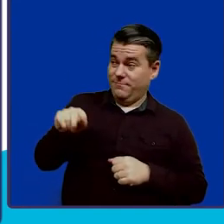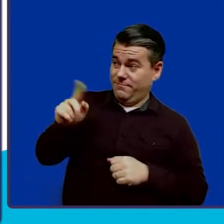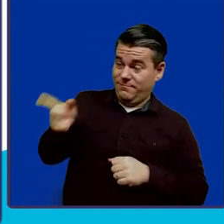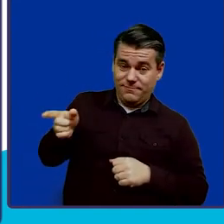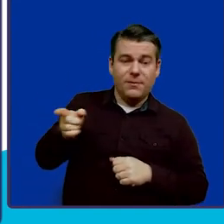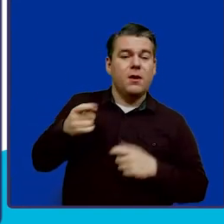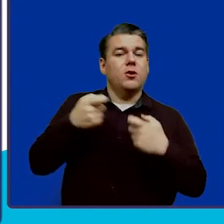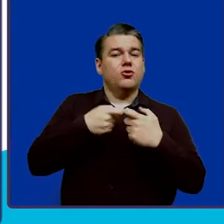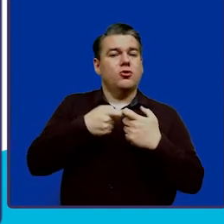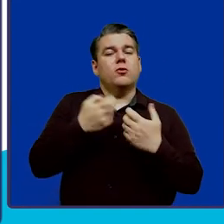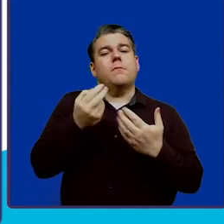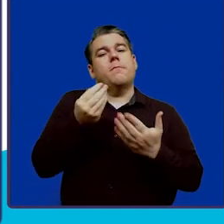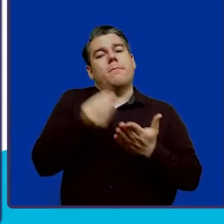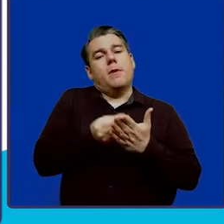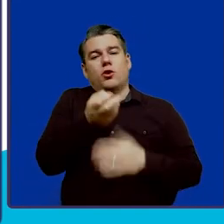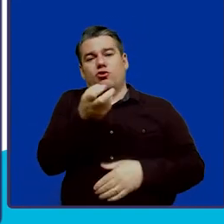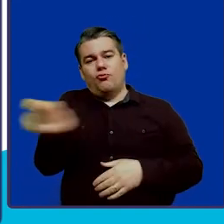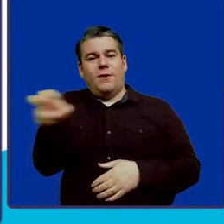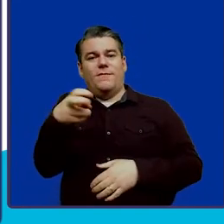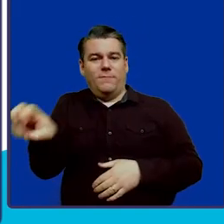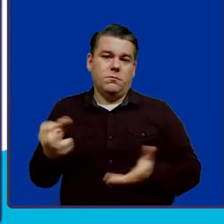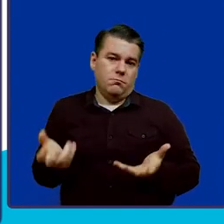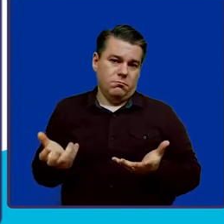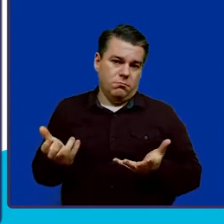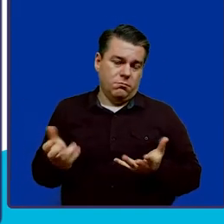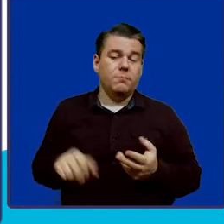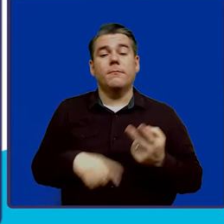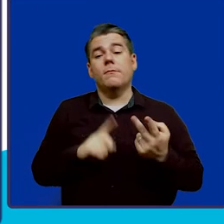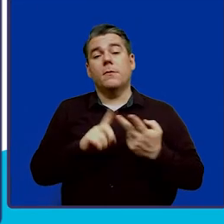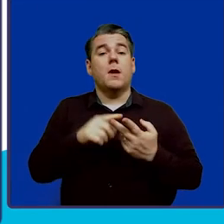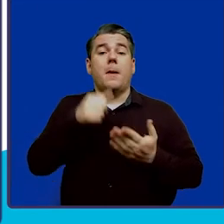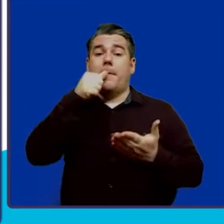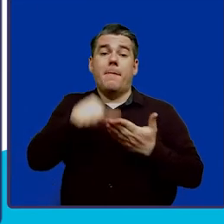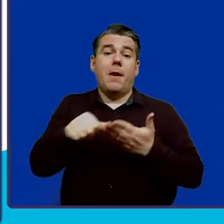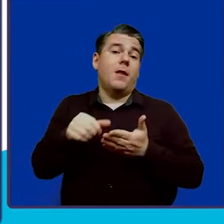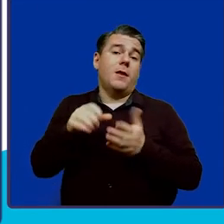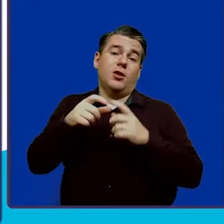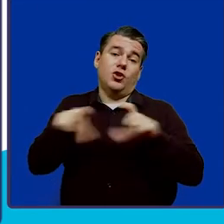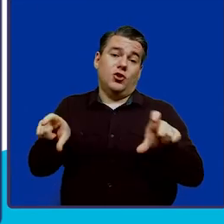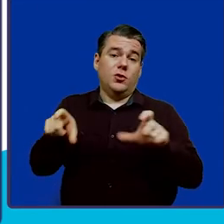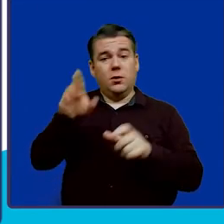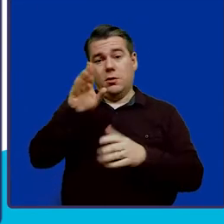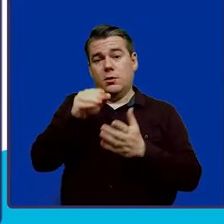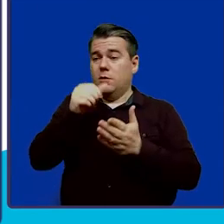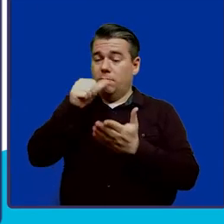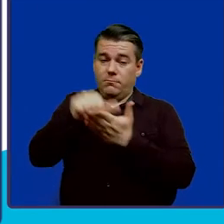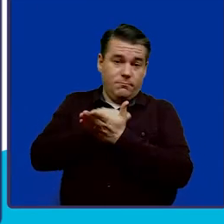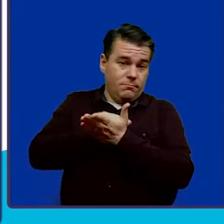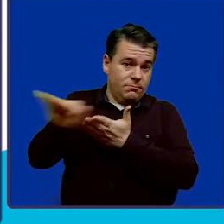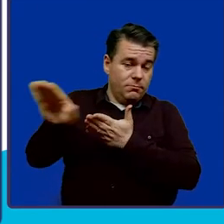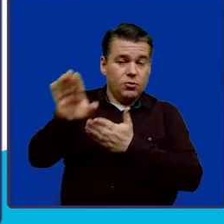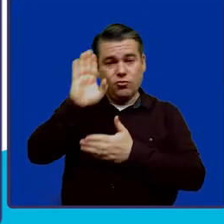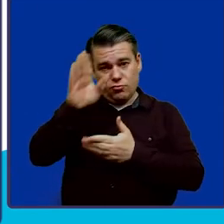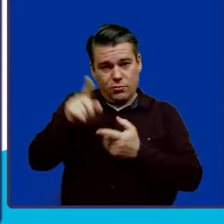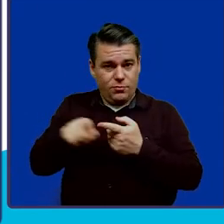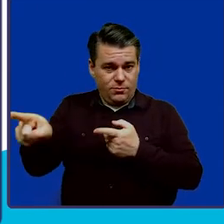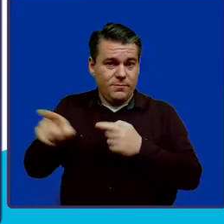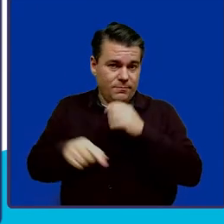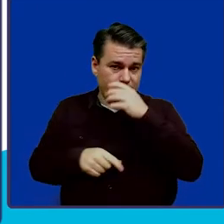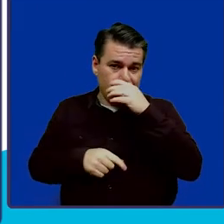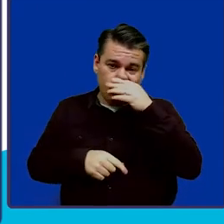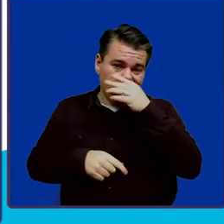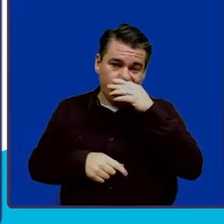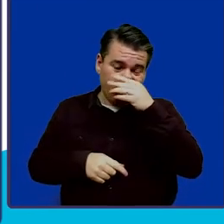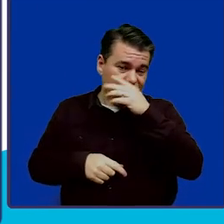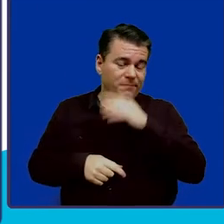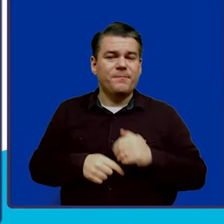as needed. Second, you can mail a check directly to Stable Program Manager. Now, a